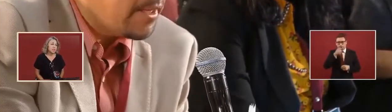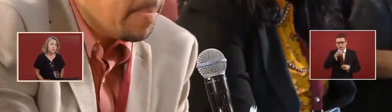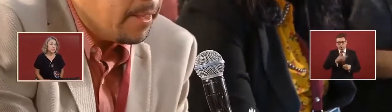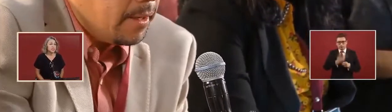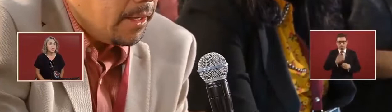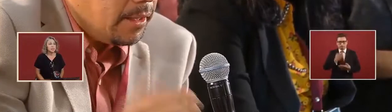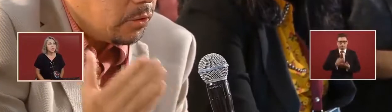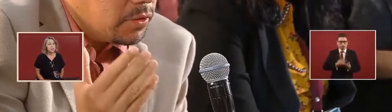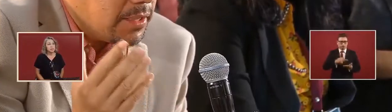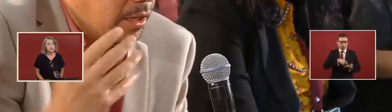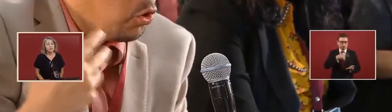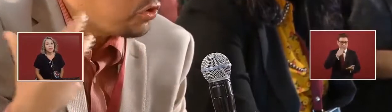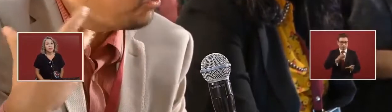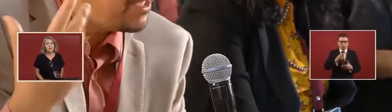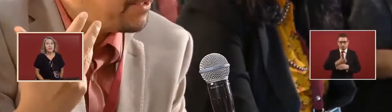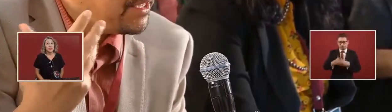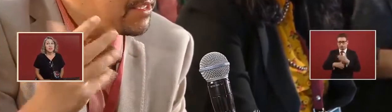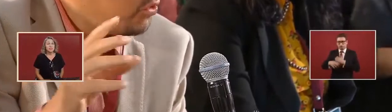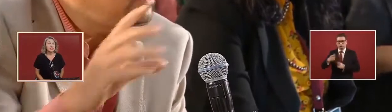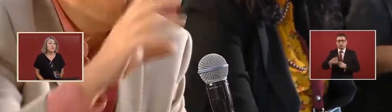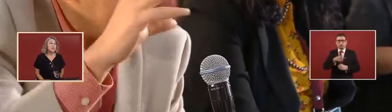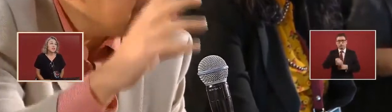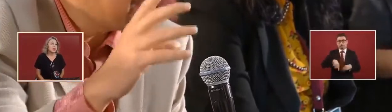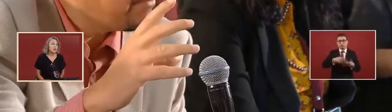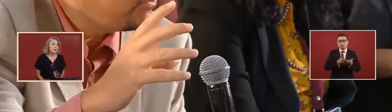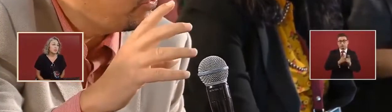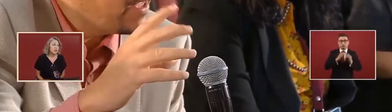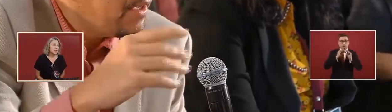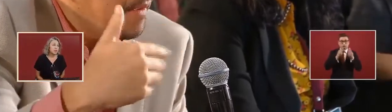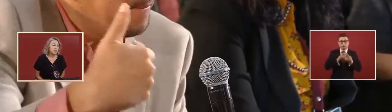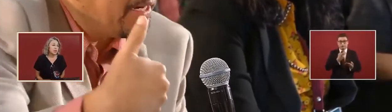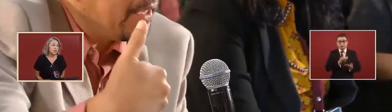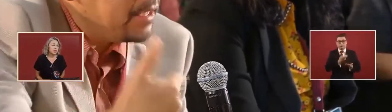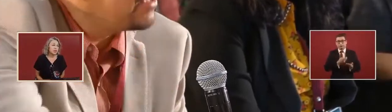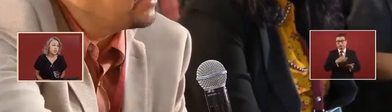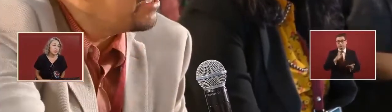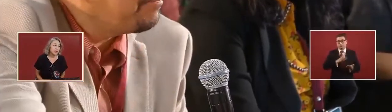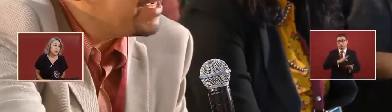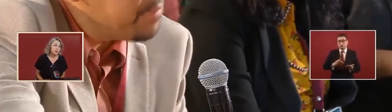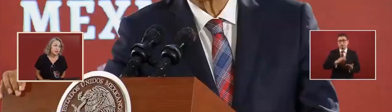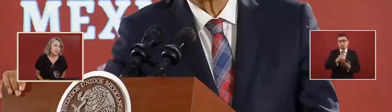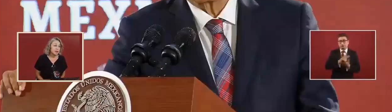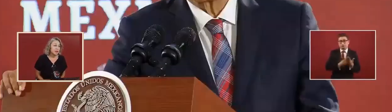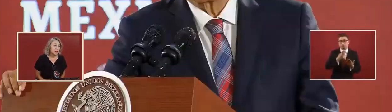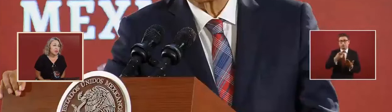so then the people doing the contraband are putting